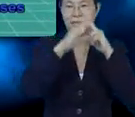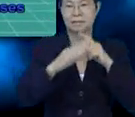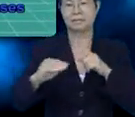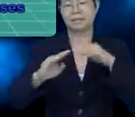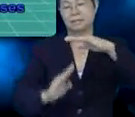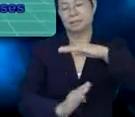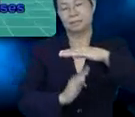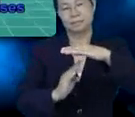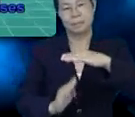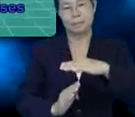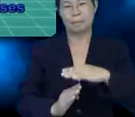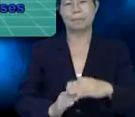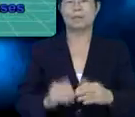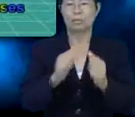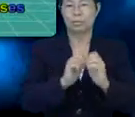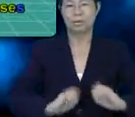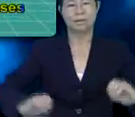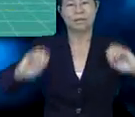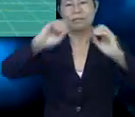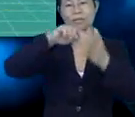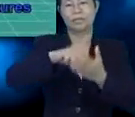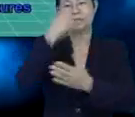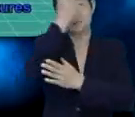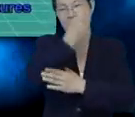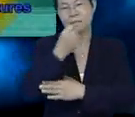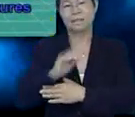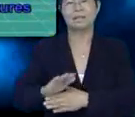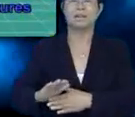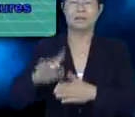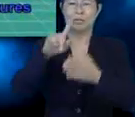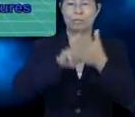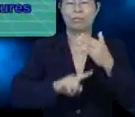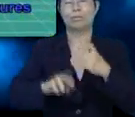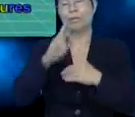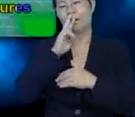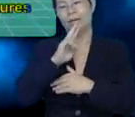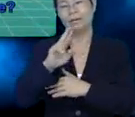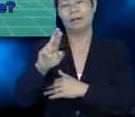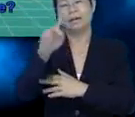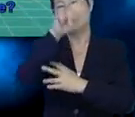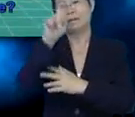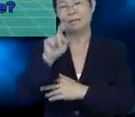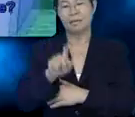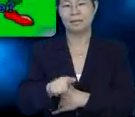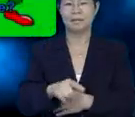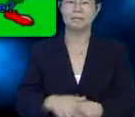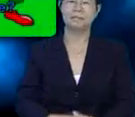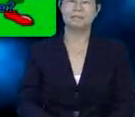Ages, faces, and bases. Without all these features, what